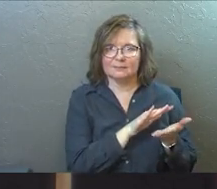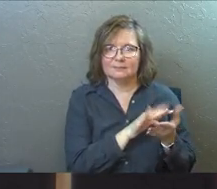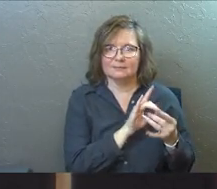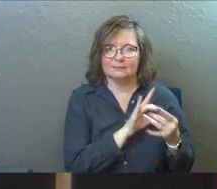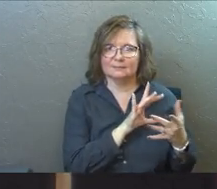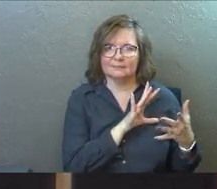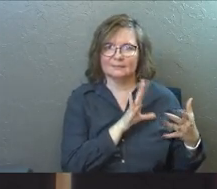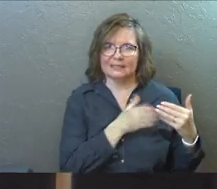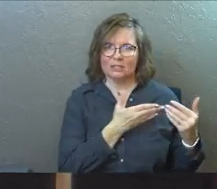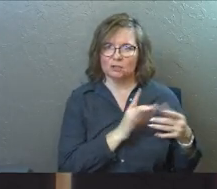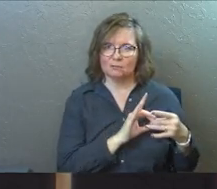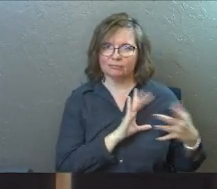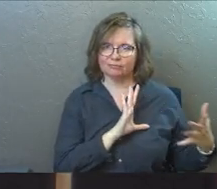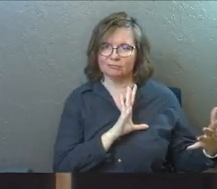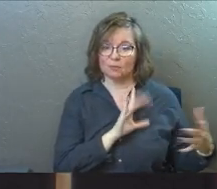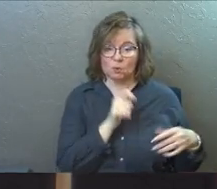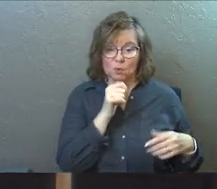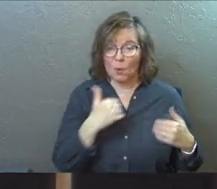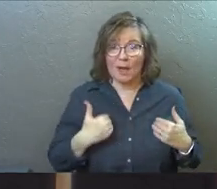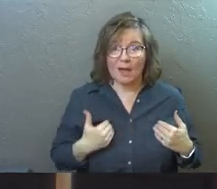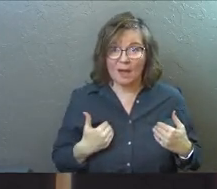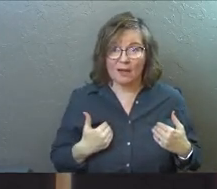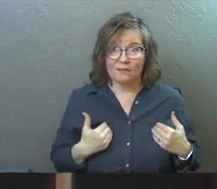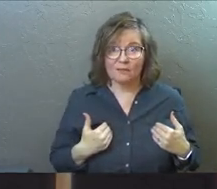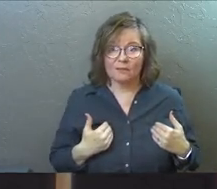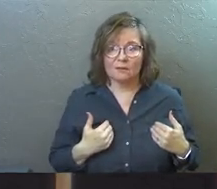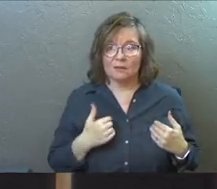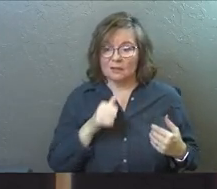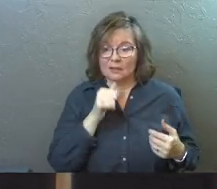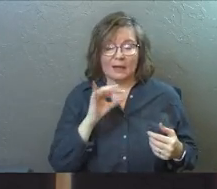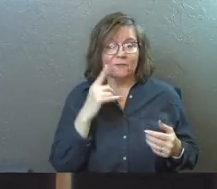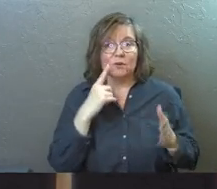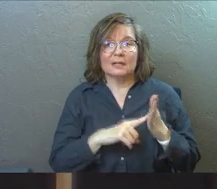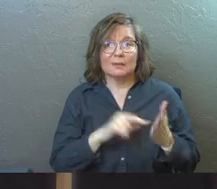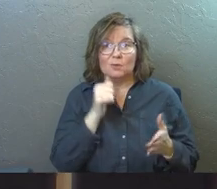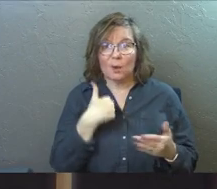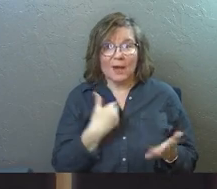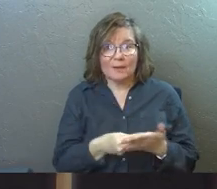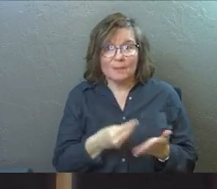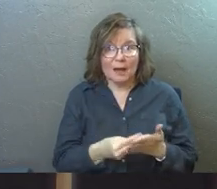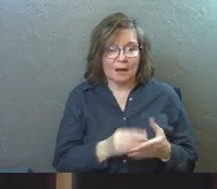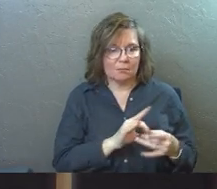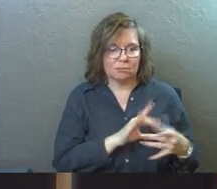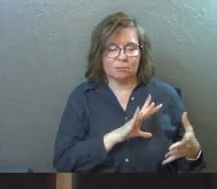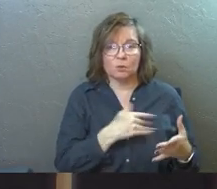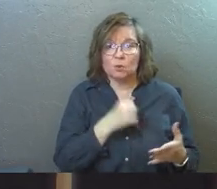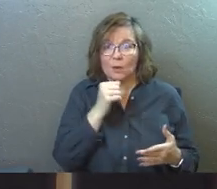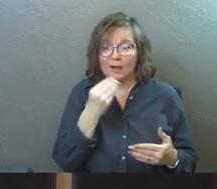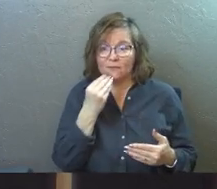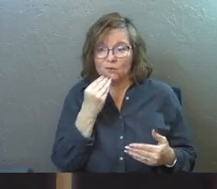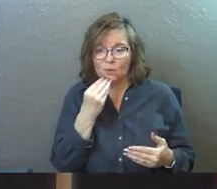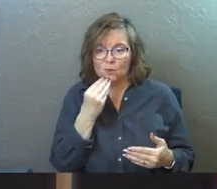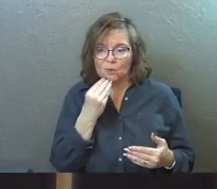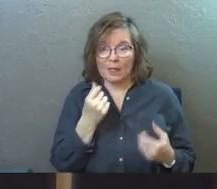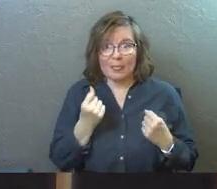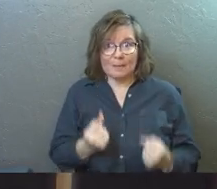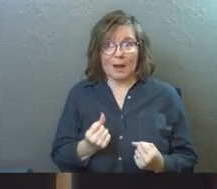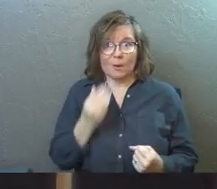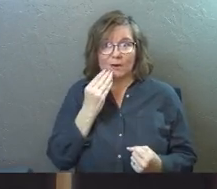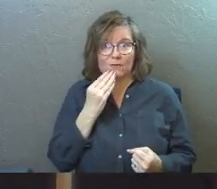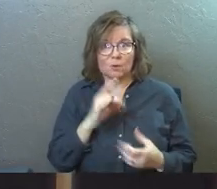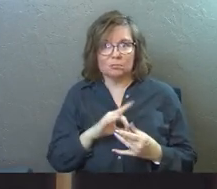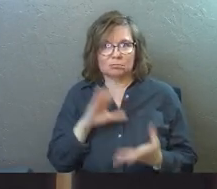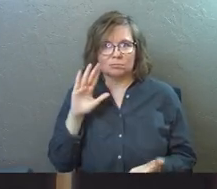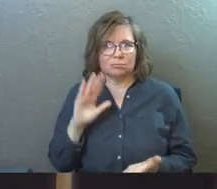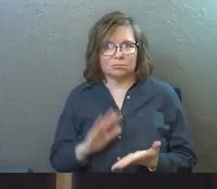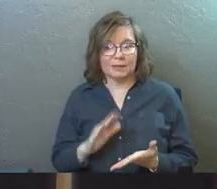Yes. When you don't have, when, when you don't have money, money loses its grip. When you don't have food, food starts to lose its grip. That's